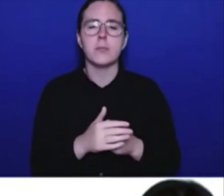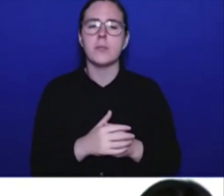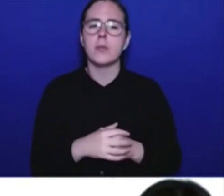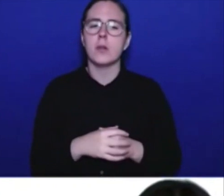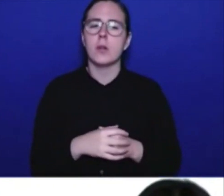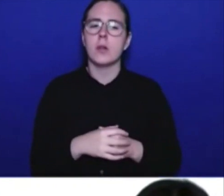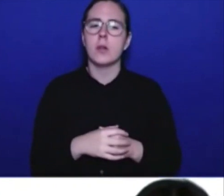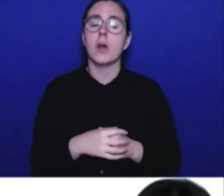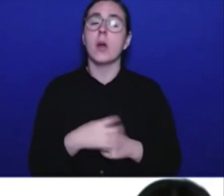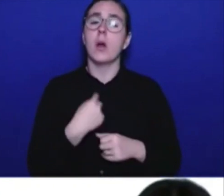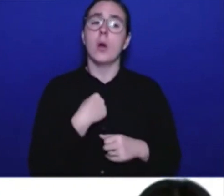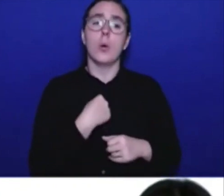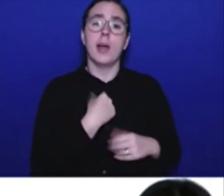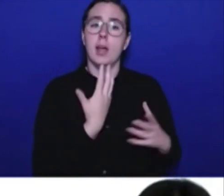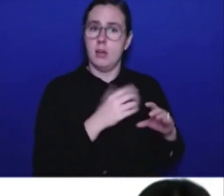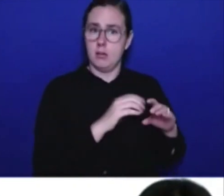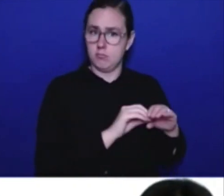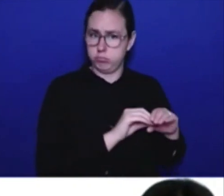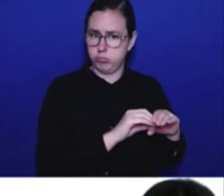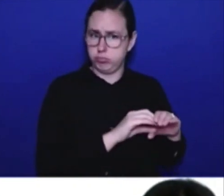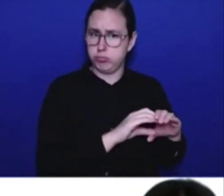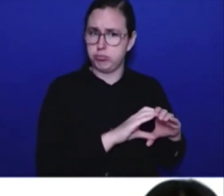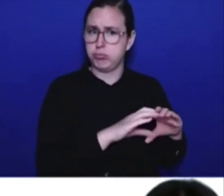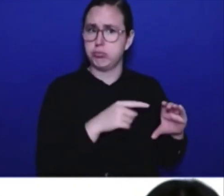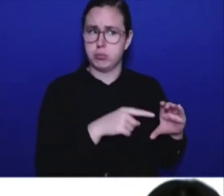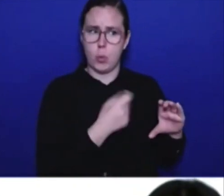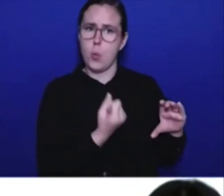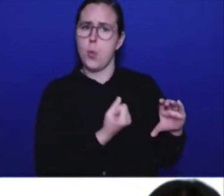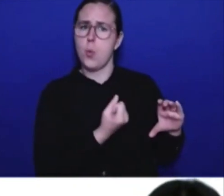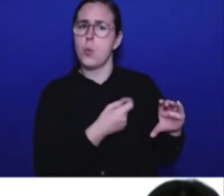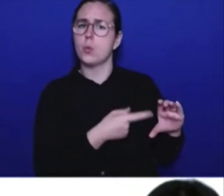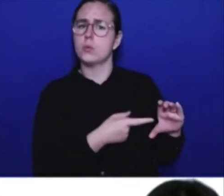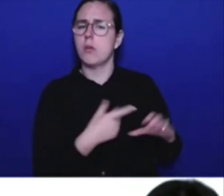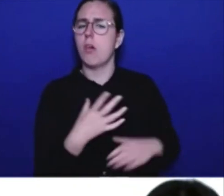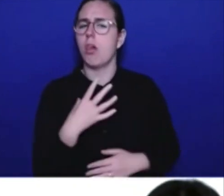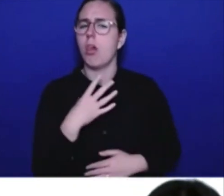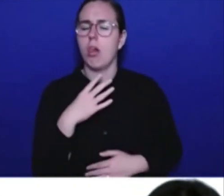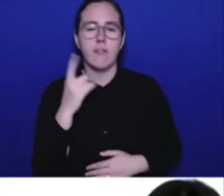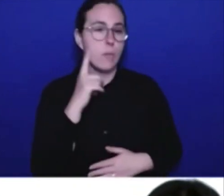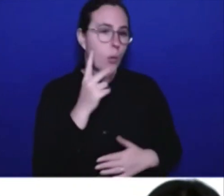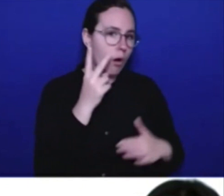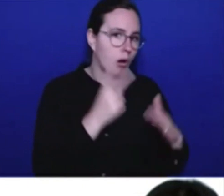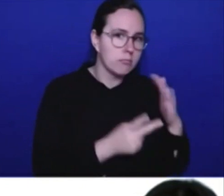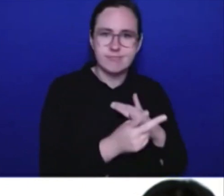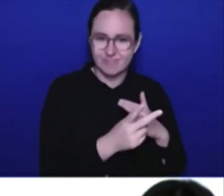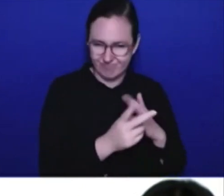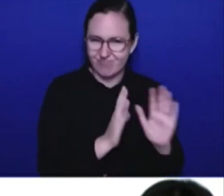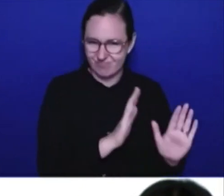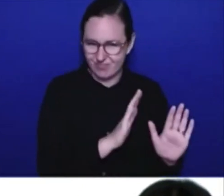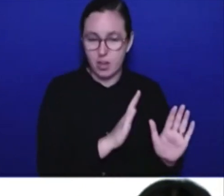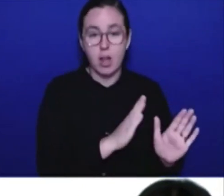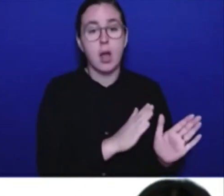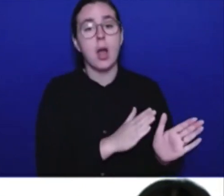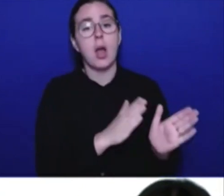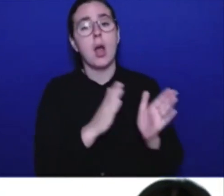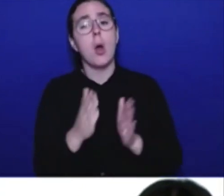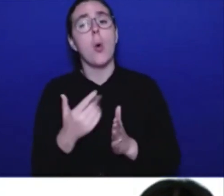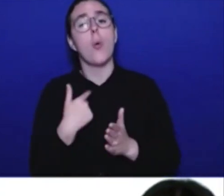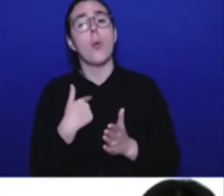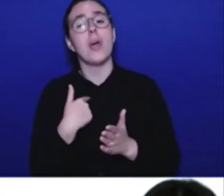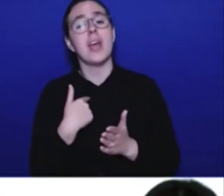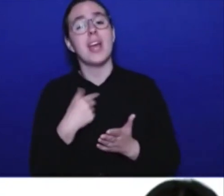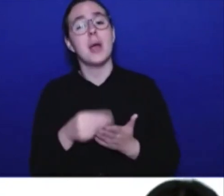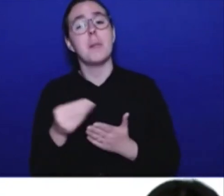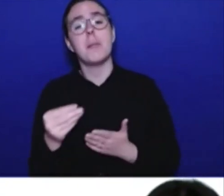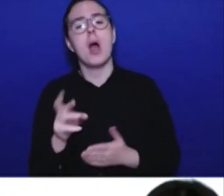scenarios that you can't predict. The other thing that we do is we buy reinsurance. So we go to the markets in London and